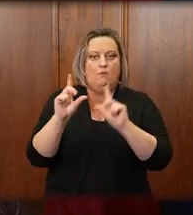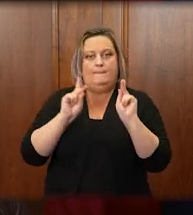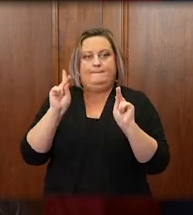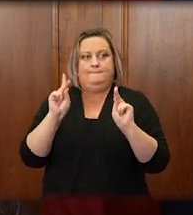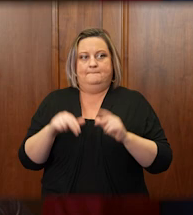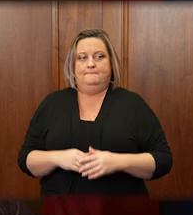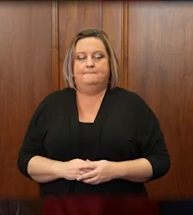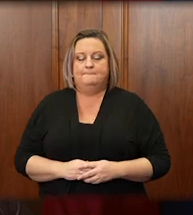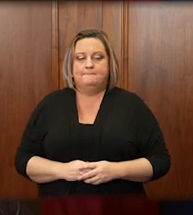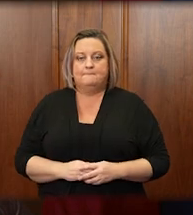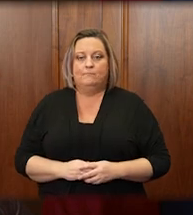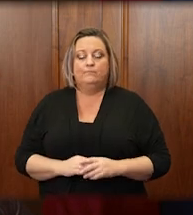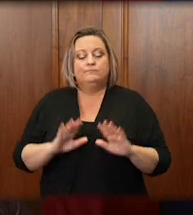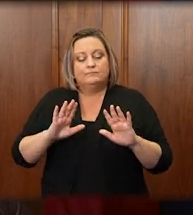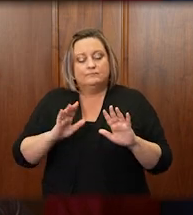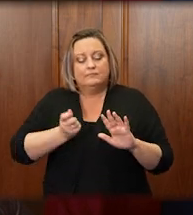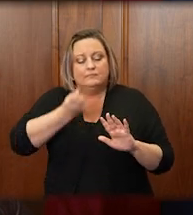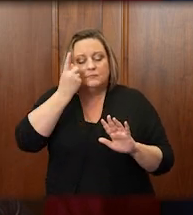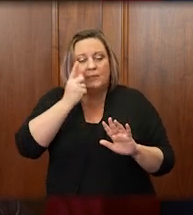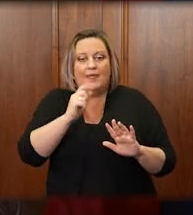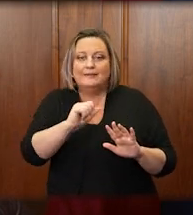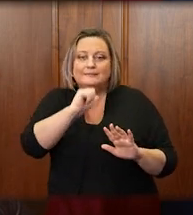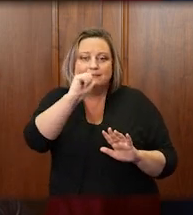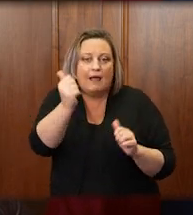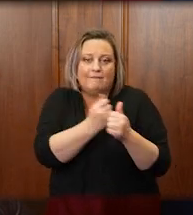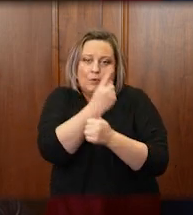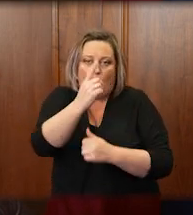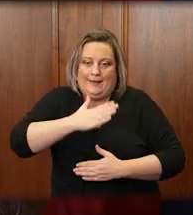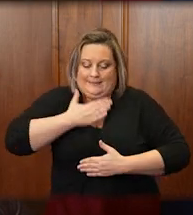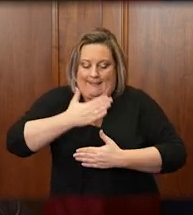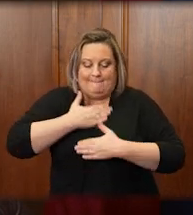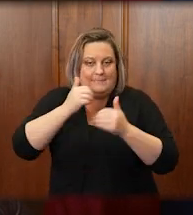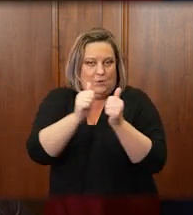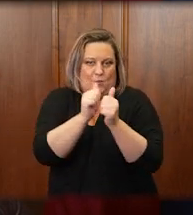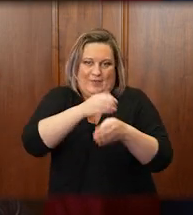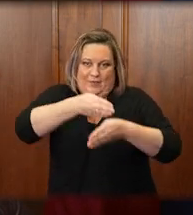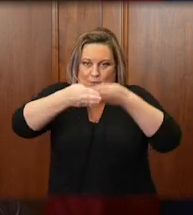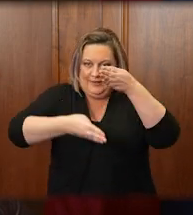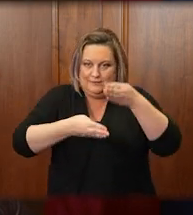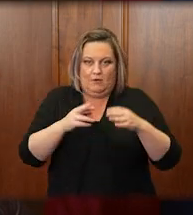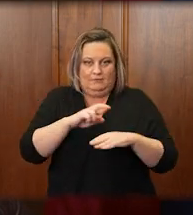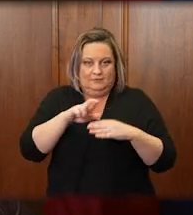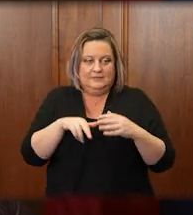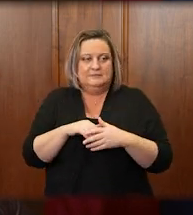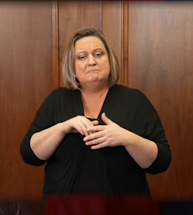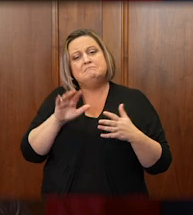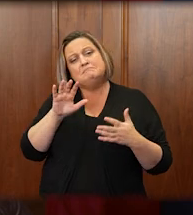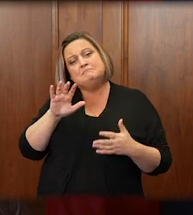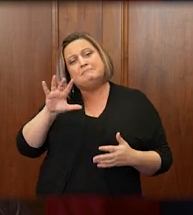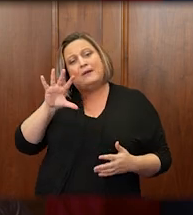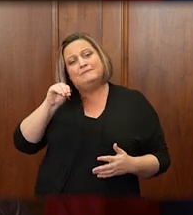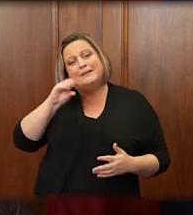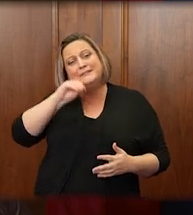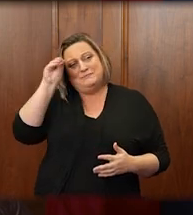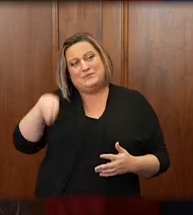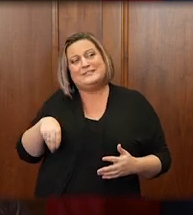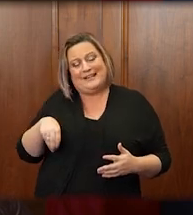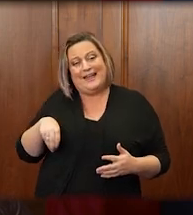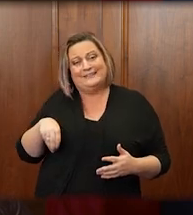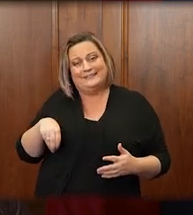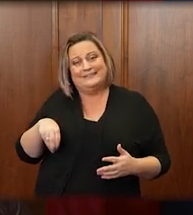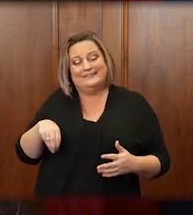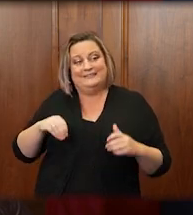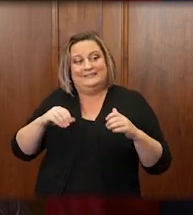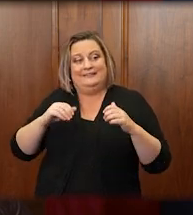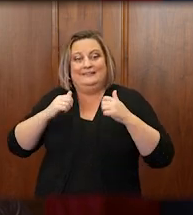Of course, not everyone is happy with court outcomes. You can pretty much figure that at least 50 percent of litigants, and I'm